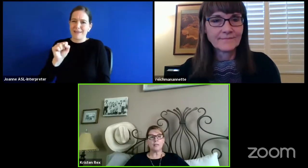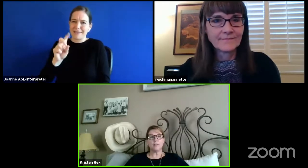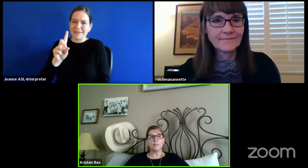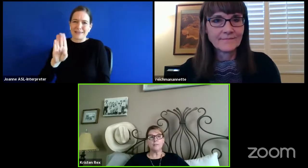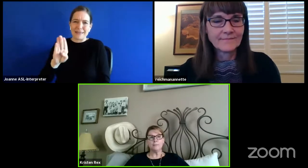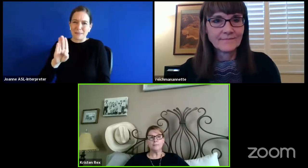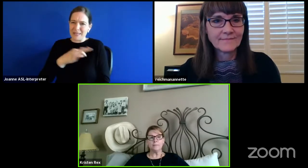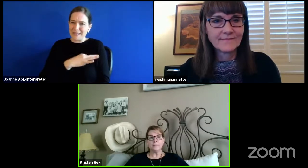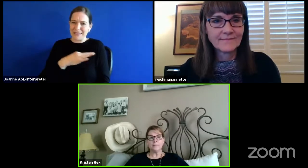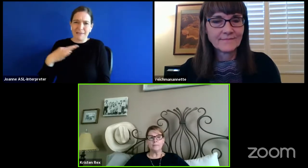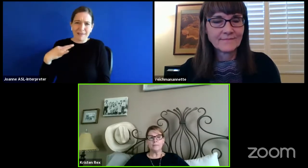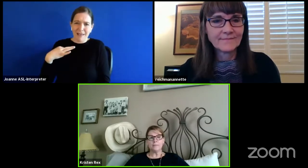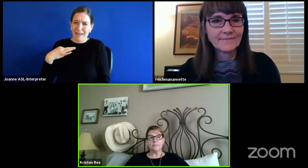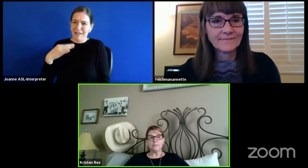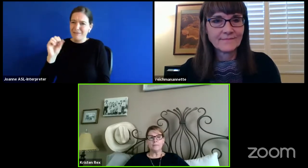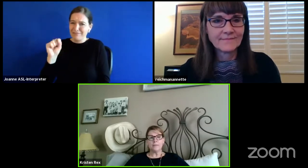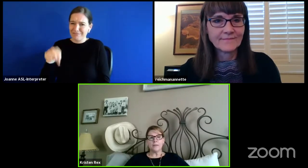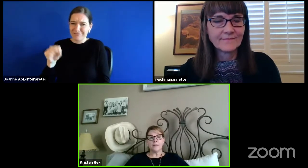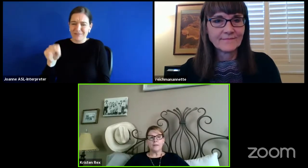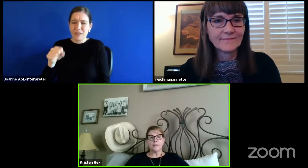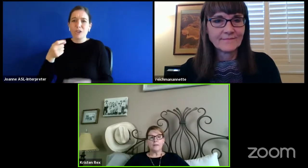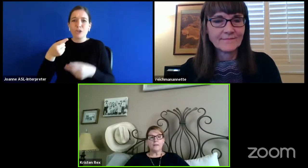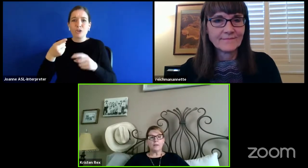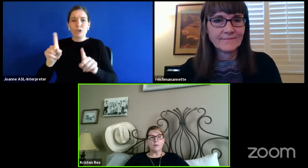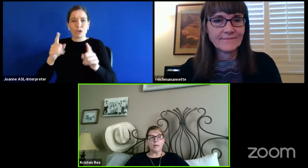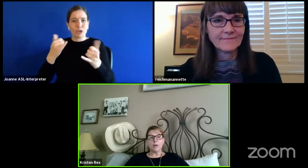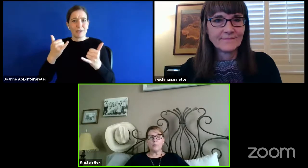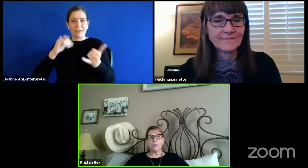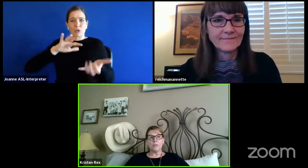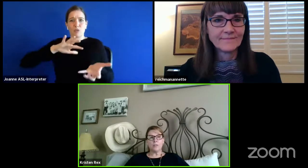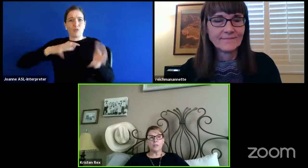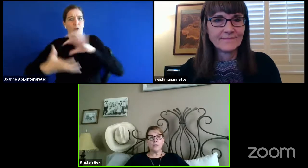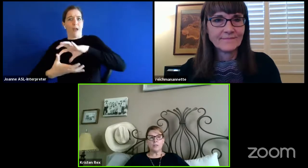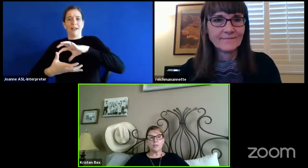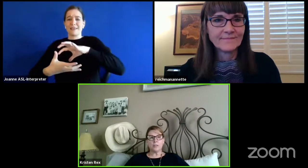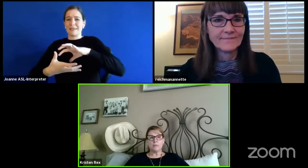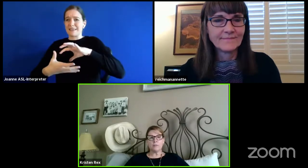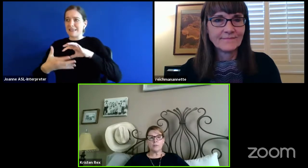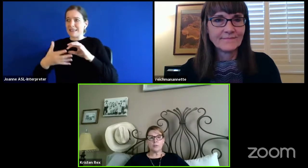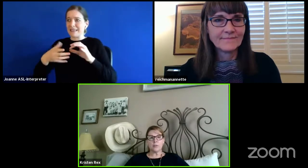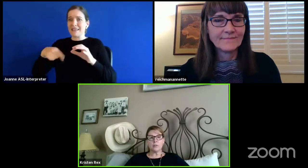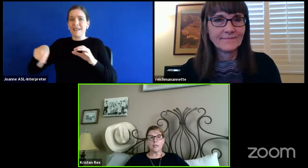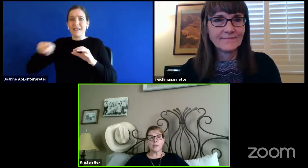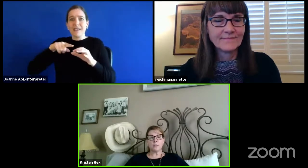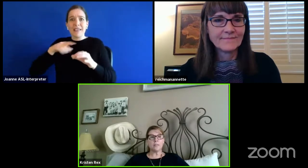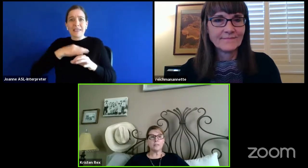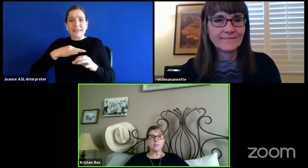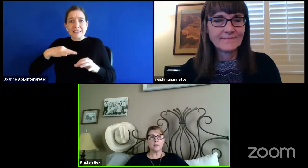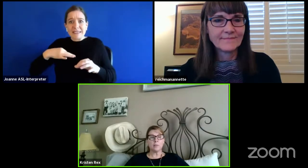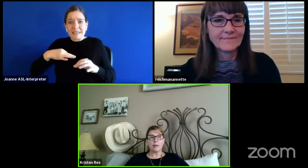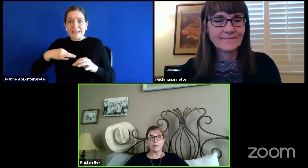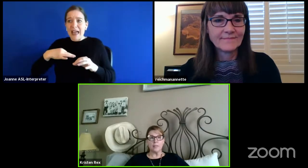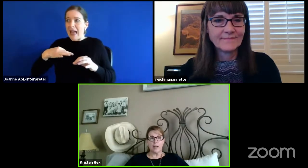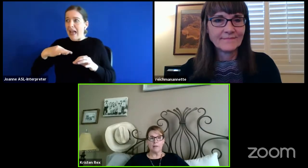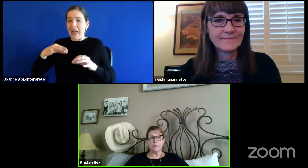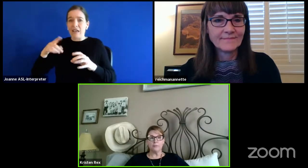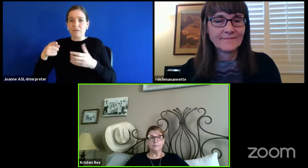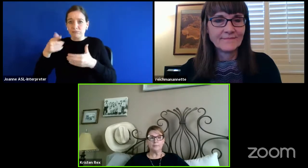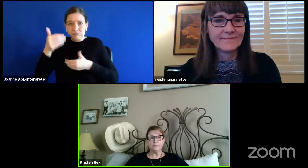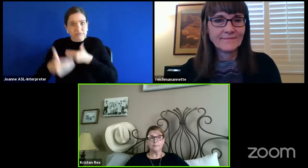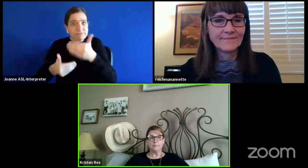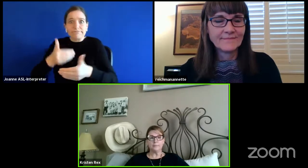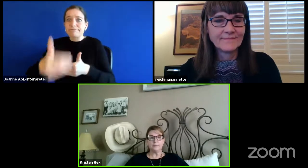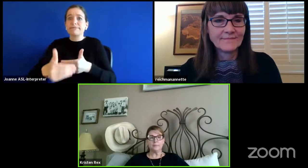they've been given, great opportunities to learn for students has been delivered by our staff.